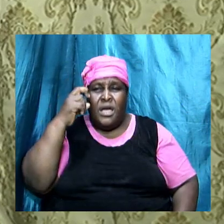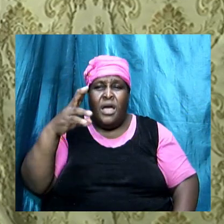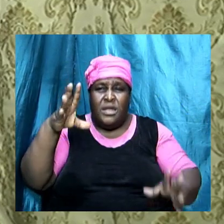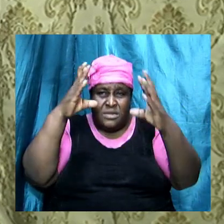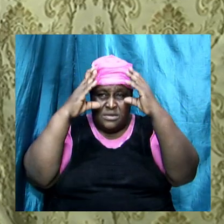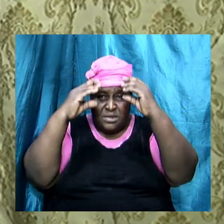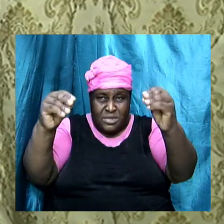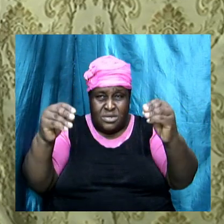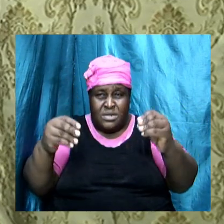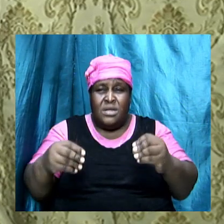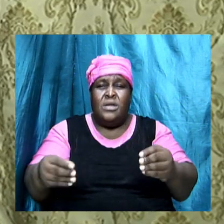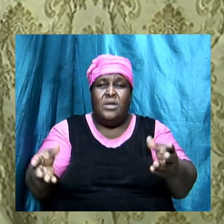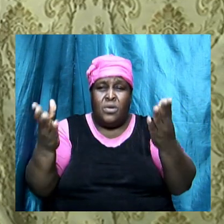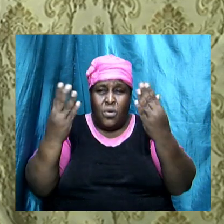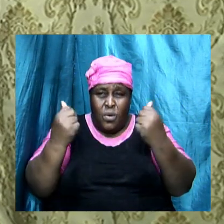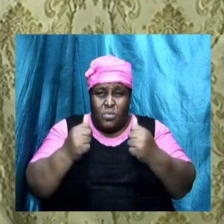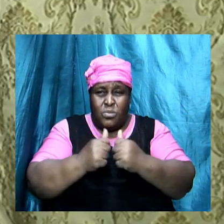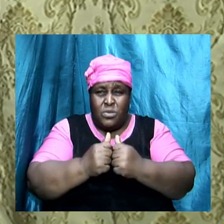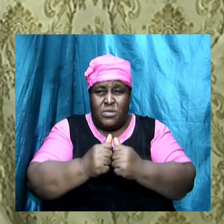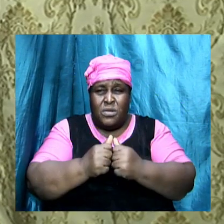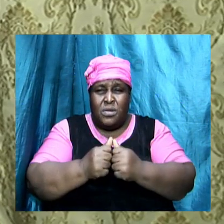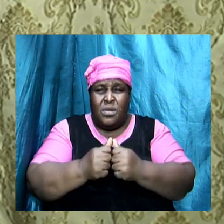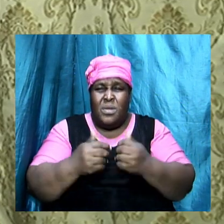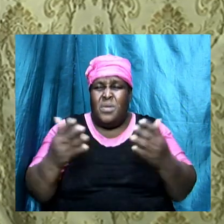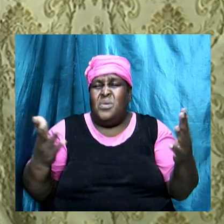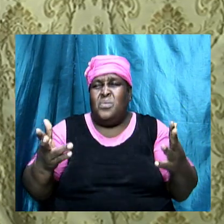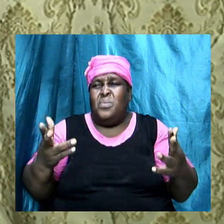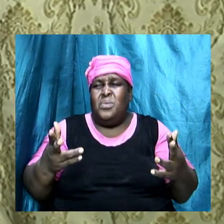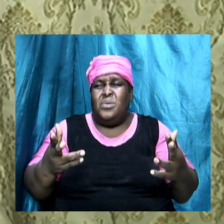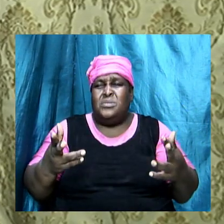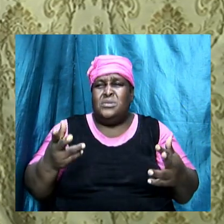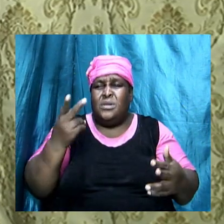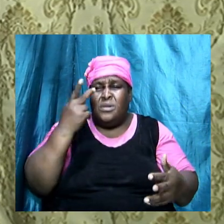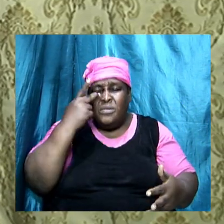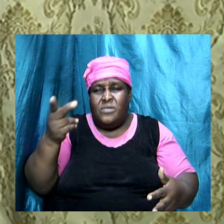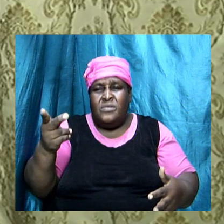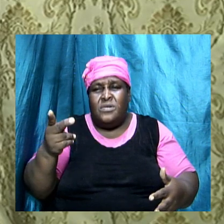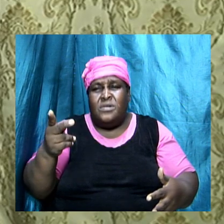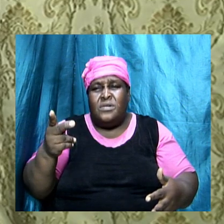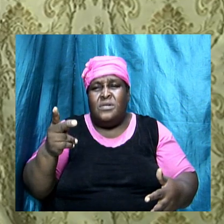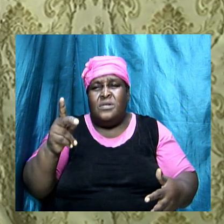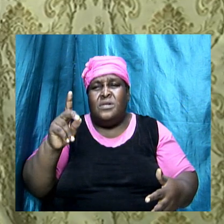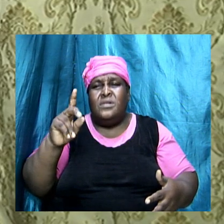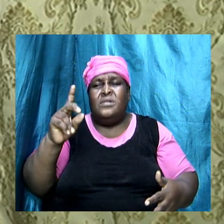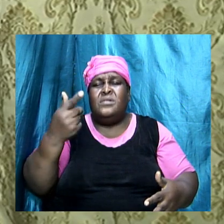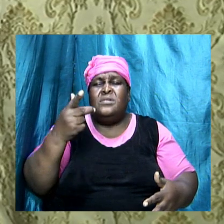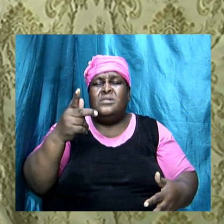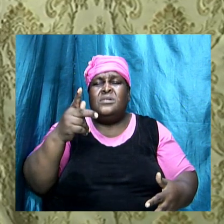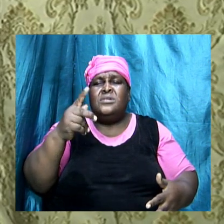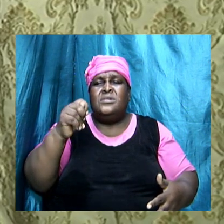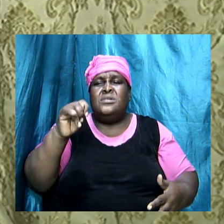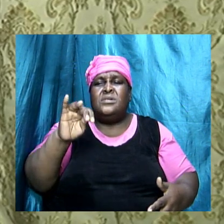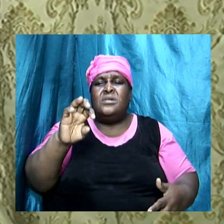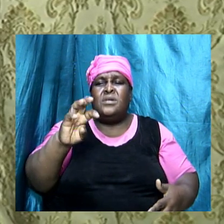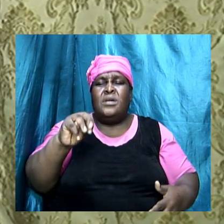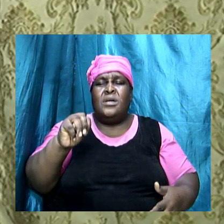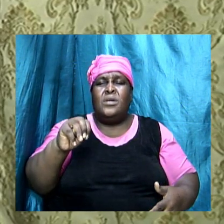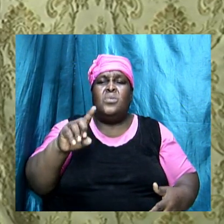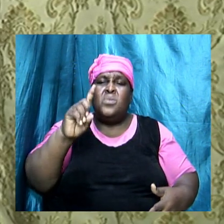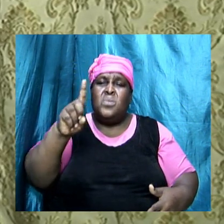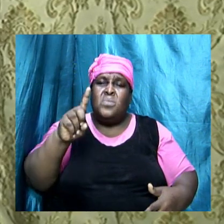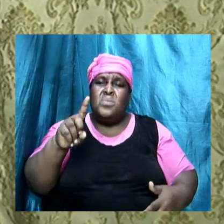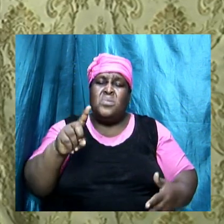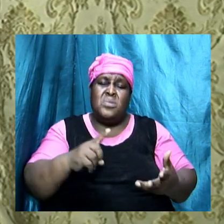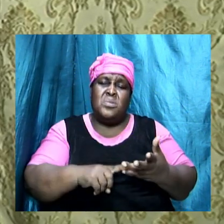with it. What should we look for? When we look back in the text of 1 Timothy chapter 4, it says, One